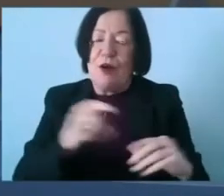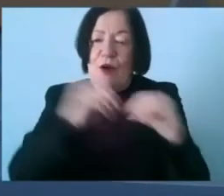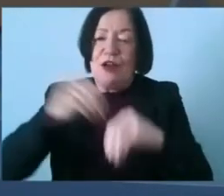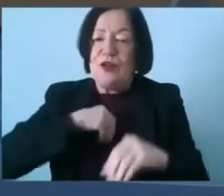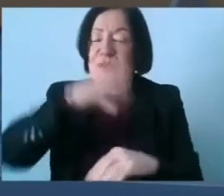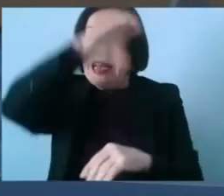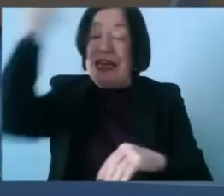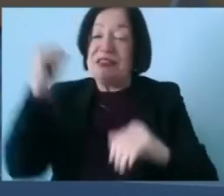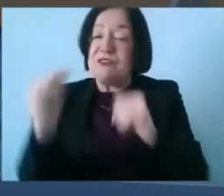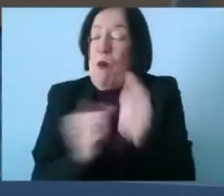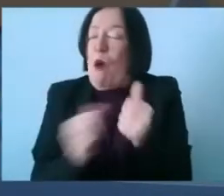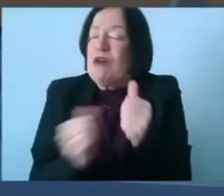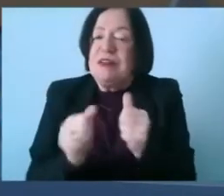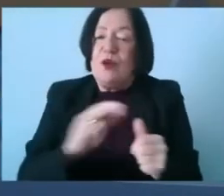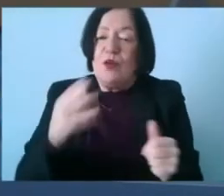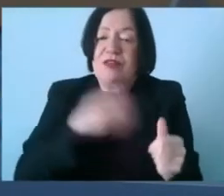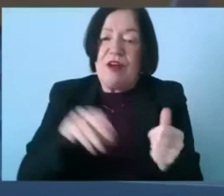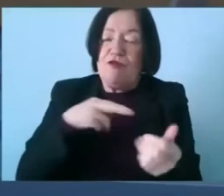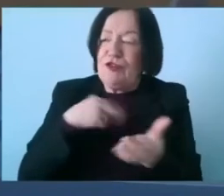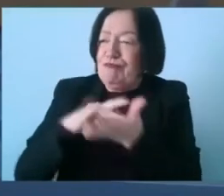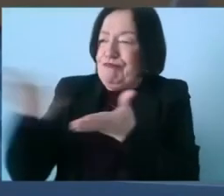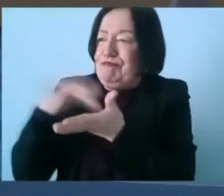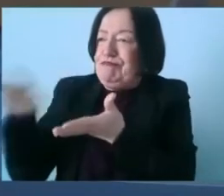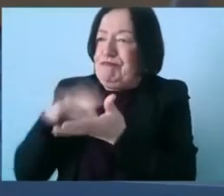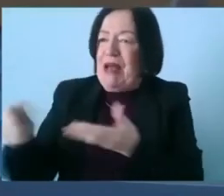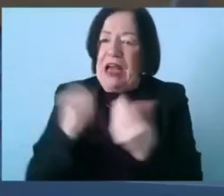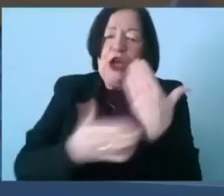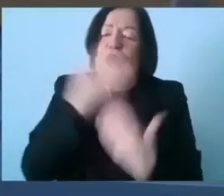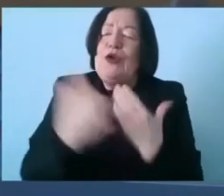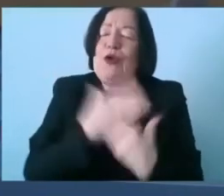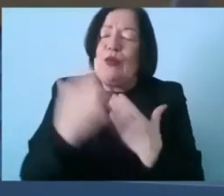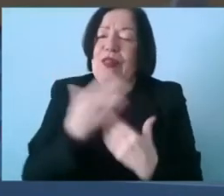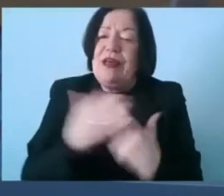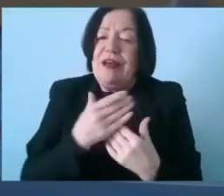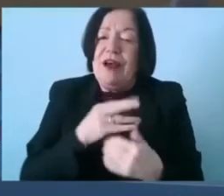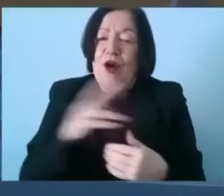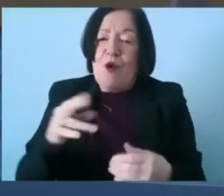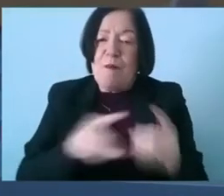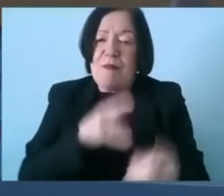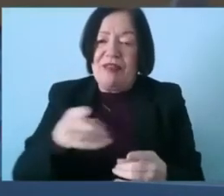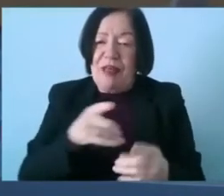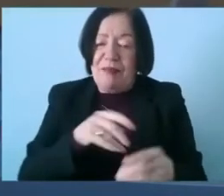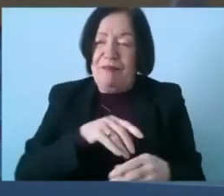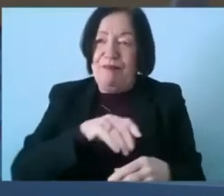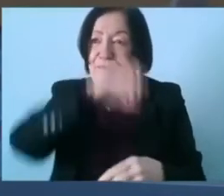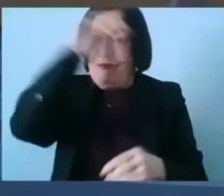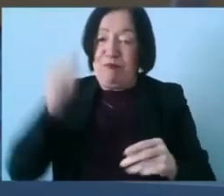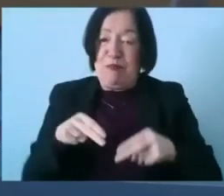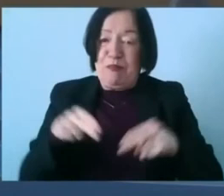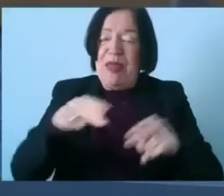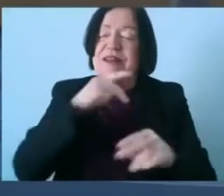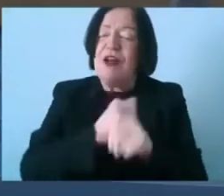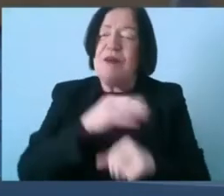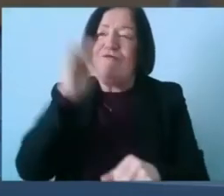sport without kind of dropping off any youth or or kids who you know aren't going to make that pathway that it's it's all about fun and